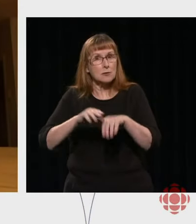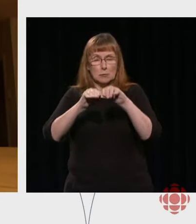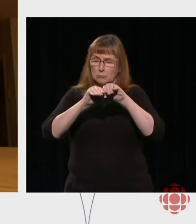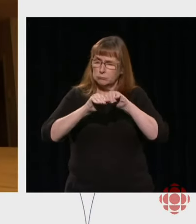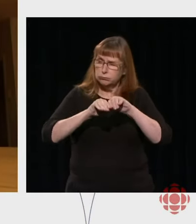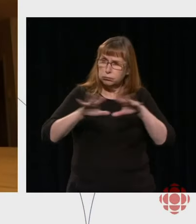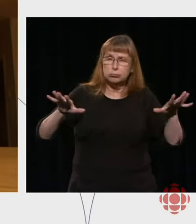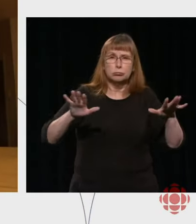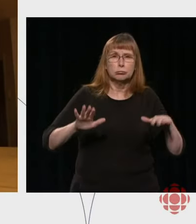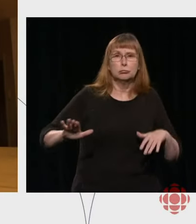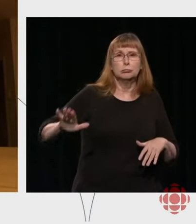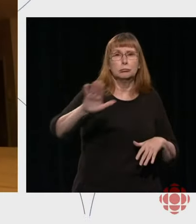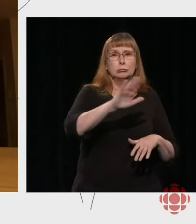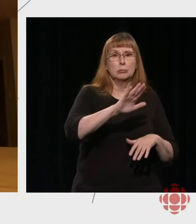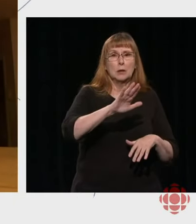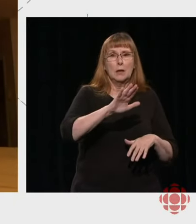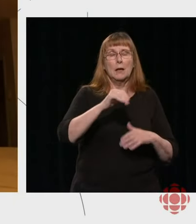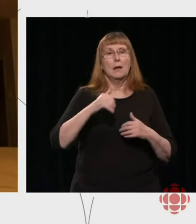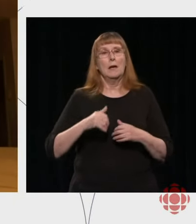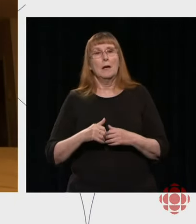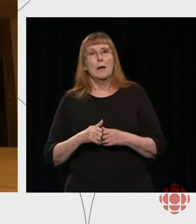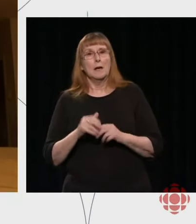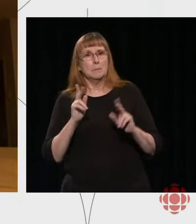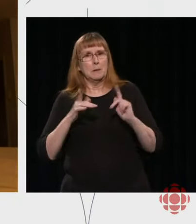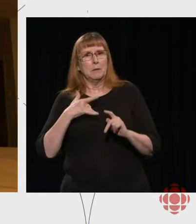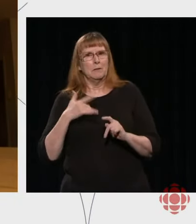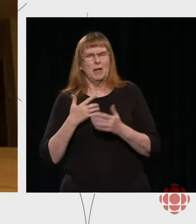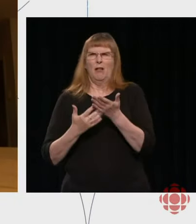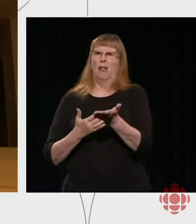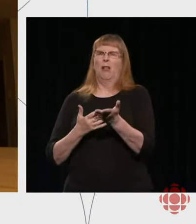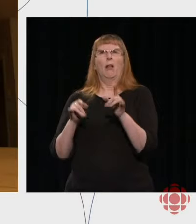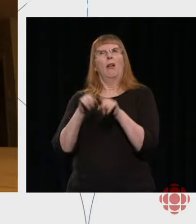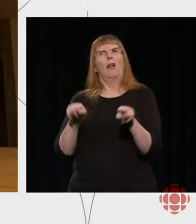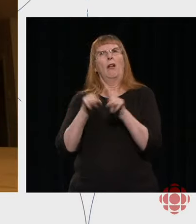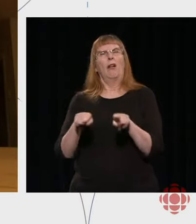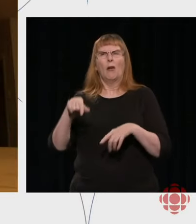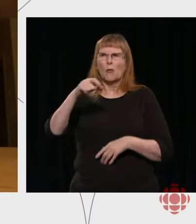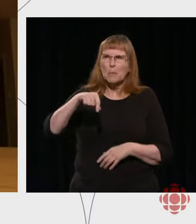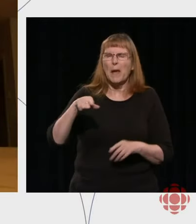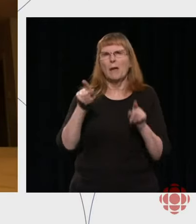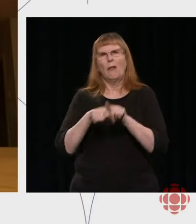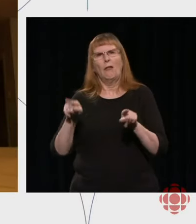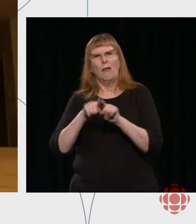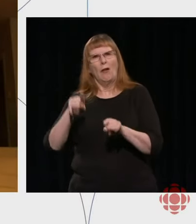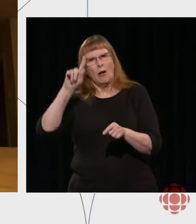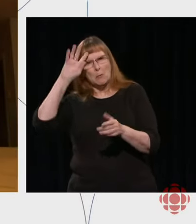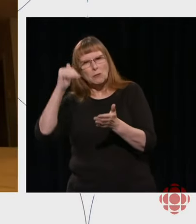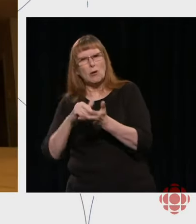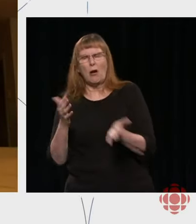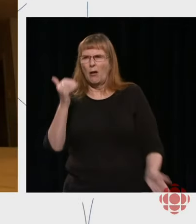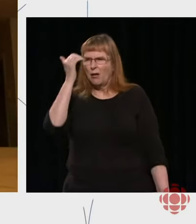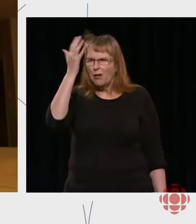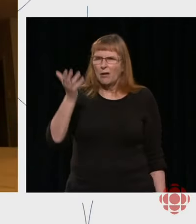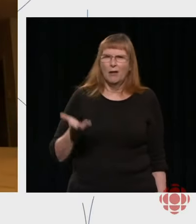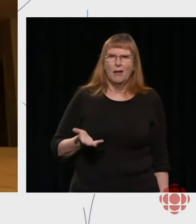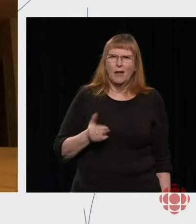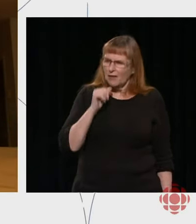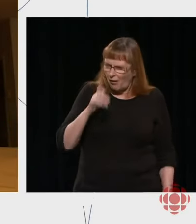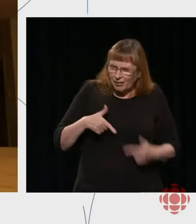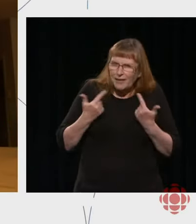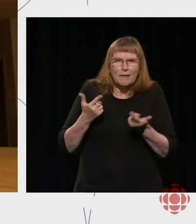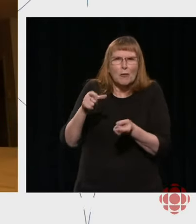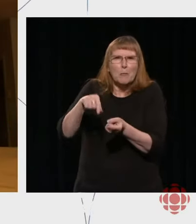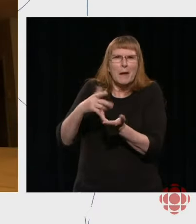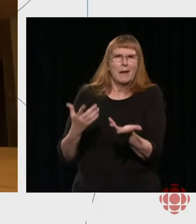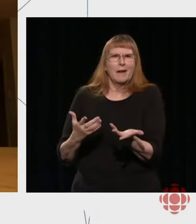there's too much Quebec, too much Montreal, and that can be an irritant for people who live outside of Quebec, the